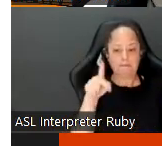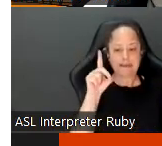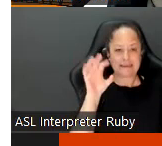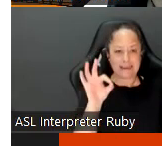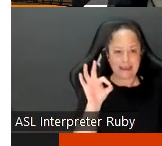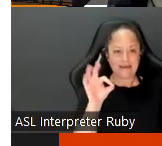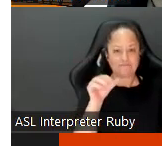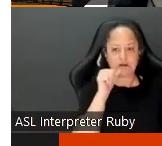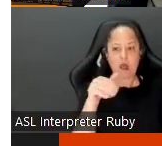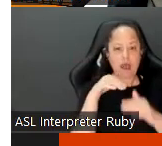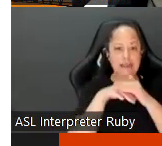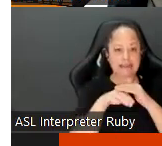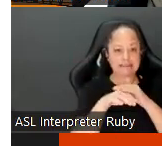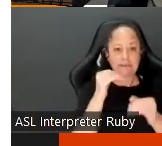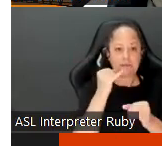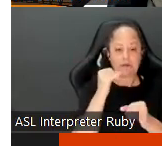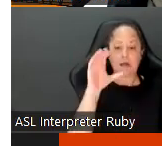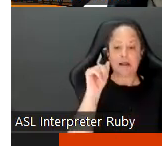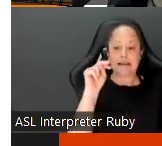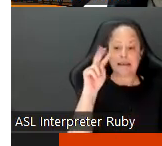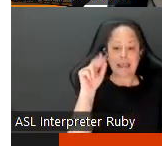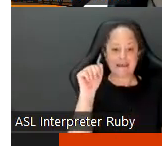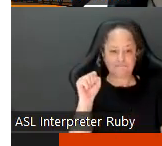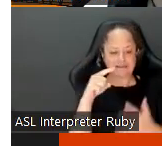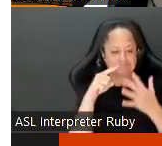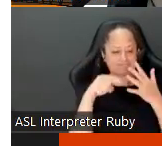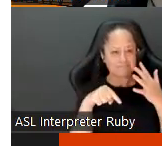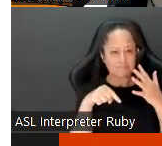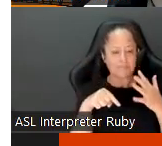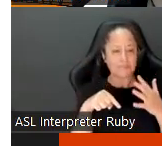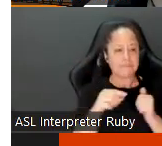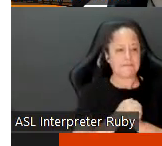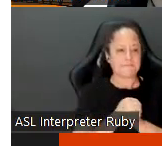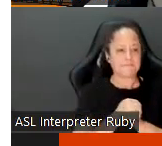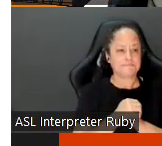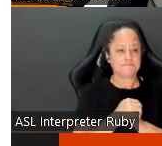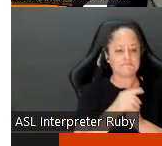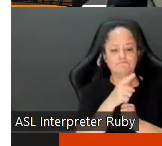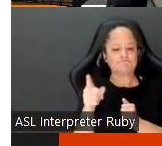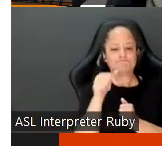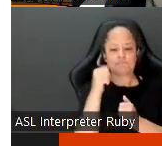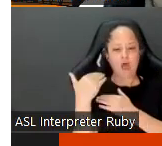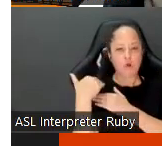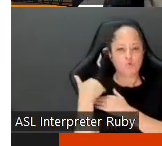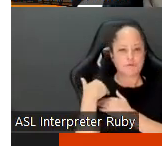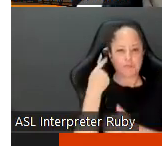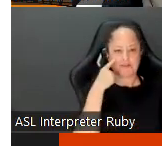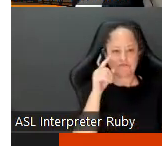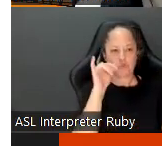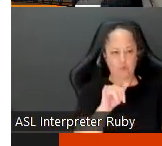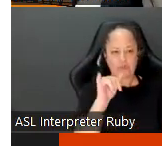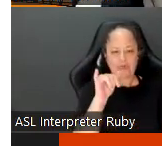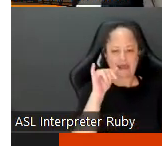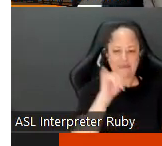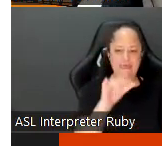is not accessible in canvas uh things of that nature they are not responsible for it in this way